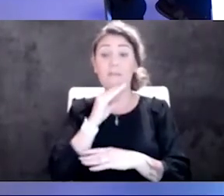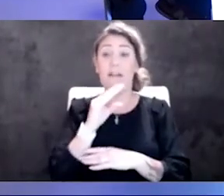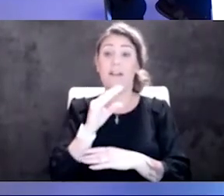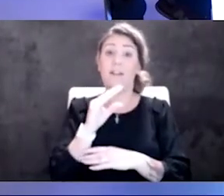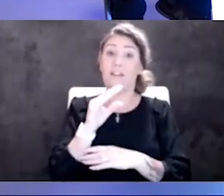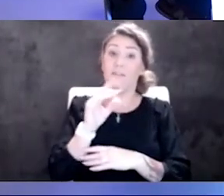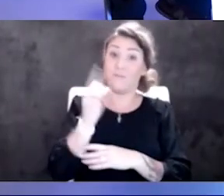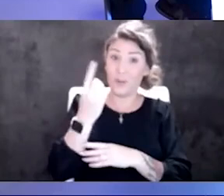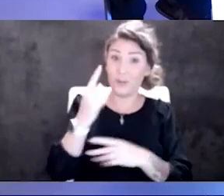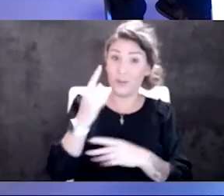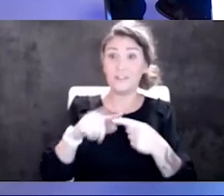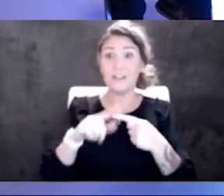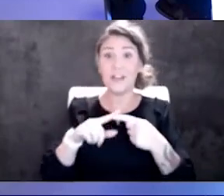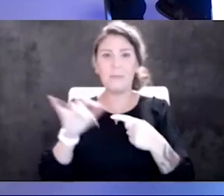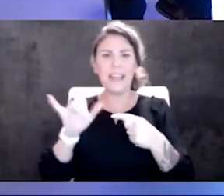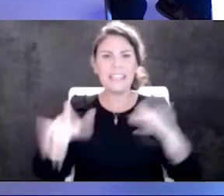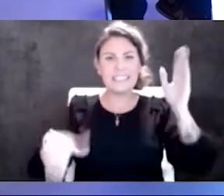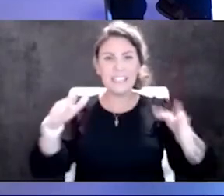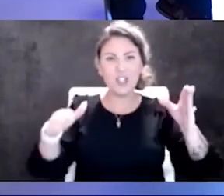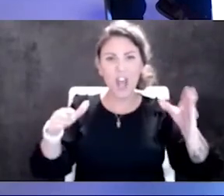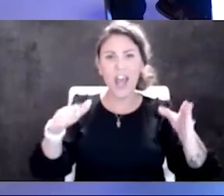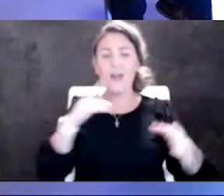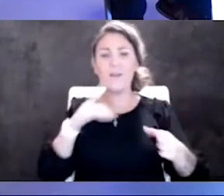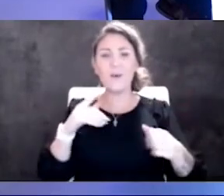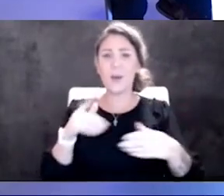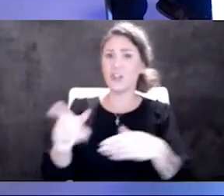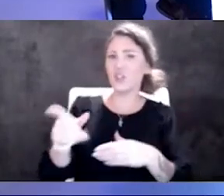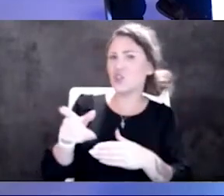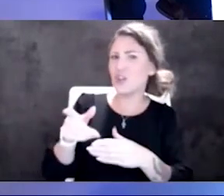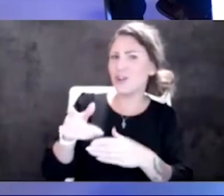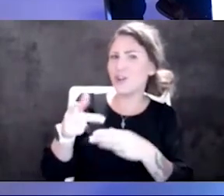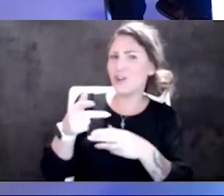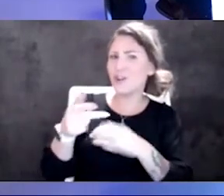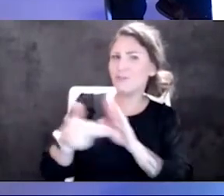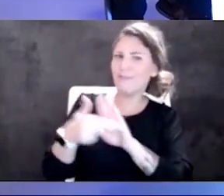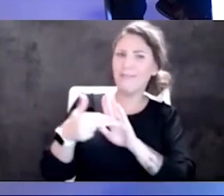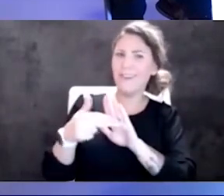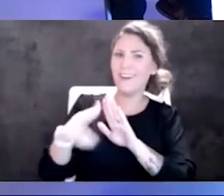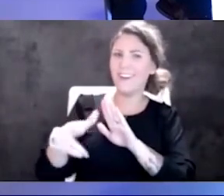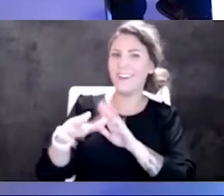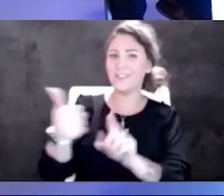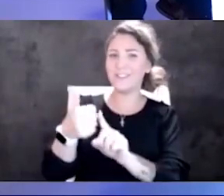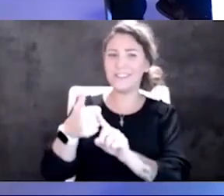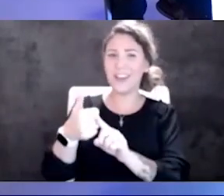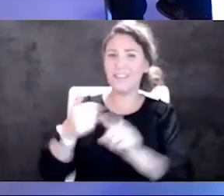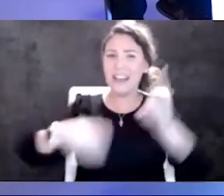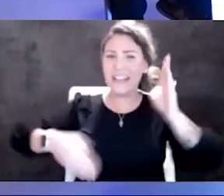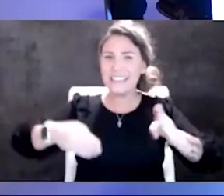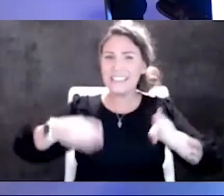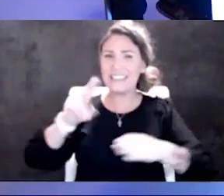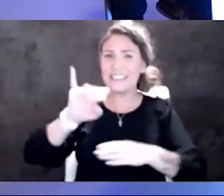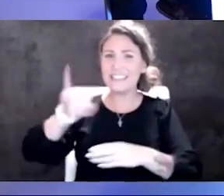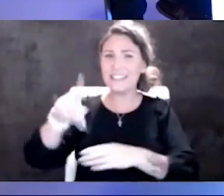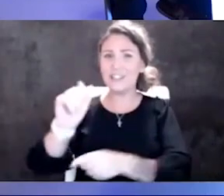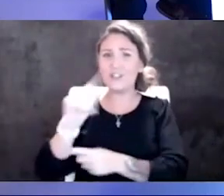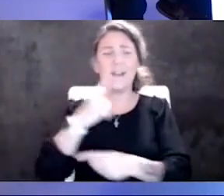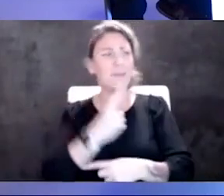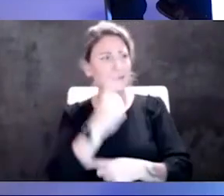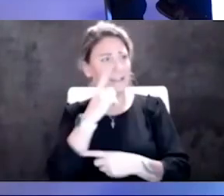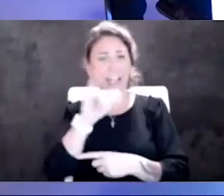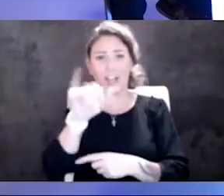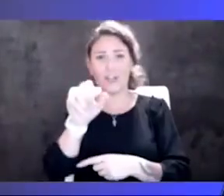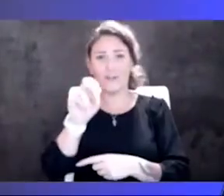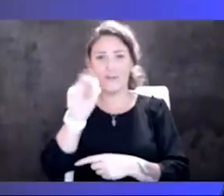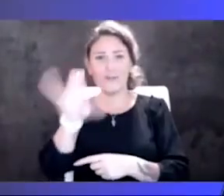like a ninja. But B, she just called herself a ninja, folks. right. I'm thinking Johnny Cash. I mean, probably